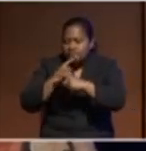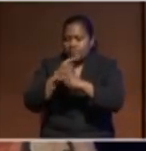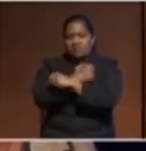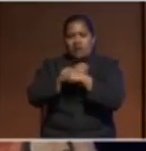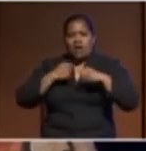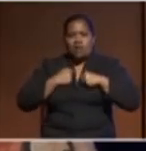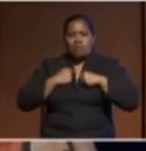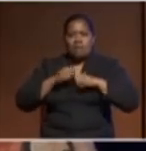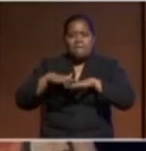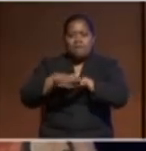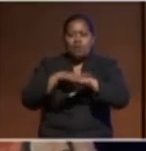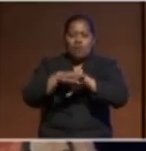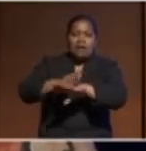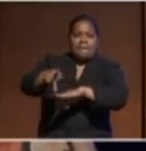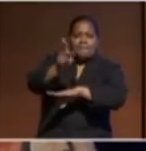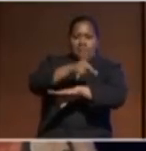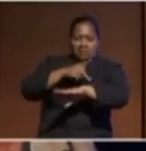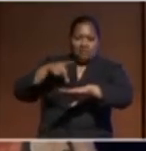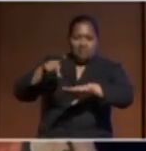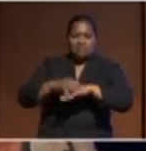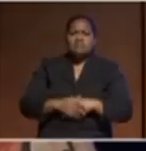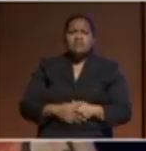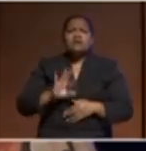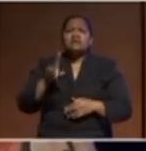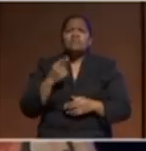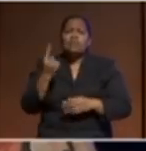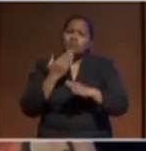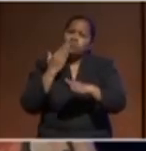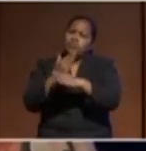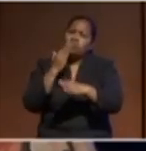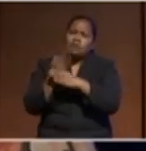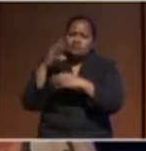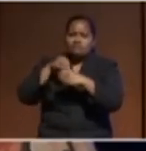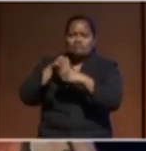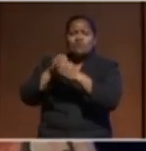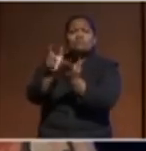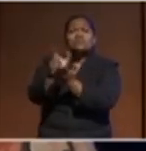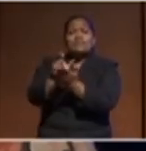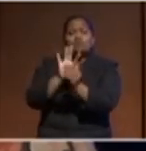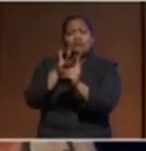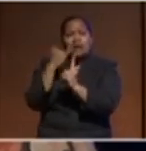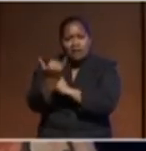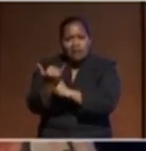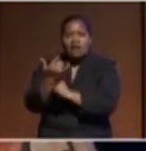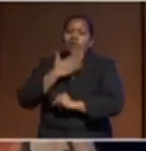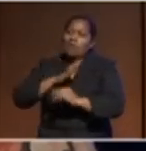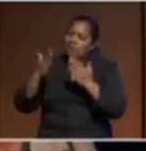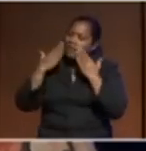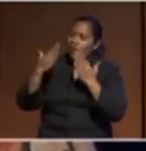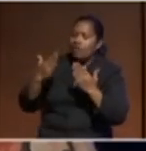as someone who works predominantly these days with civil society I want to acknowledge that